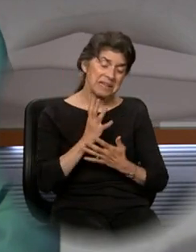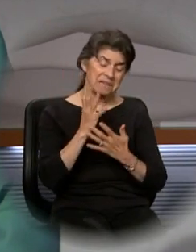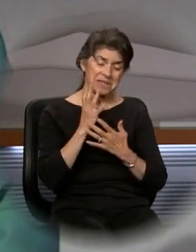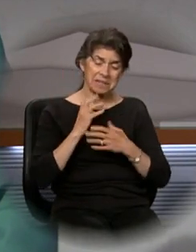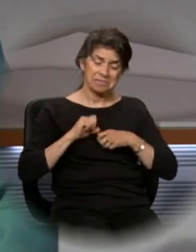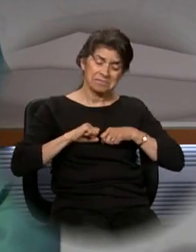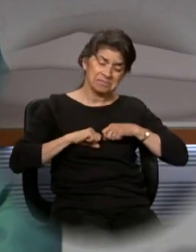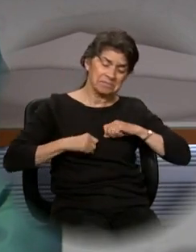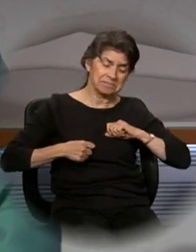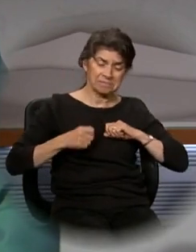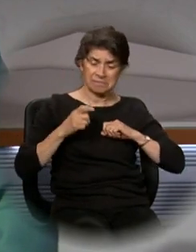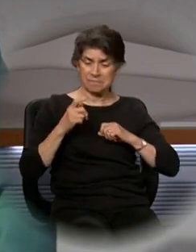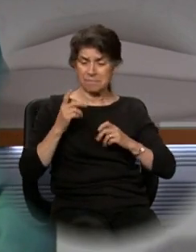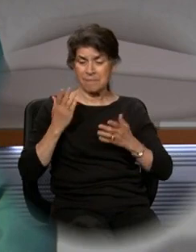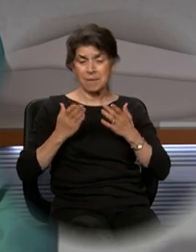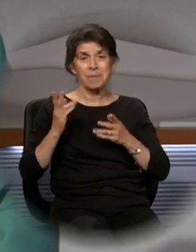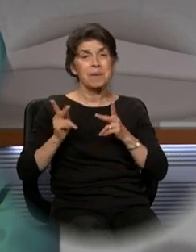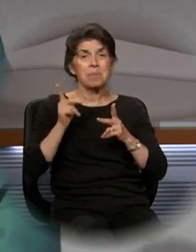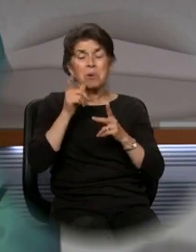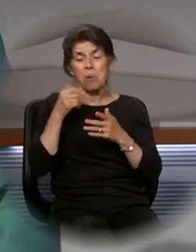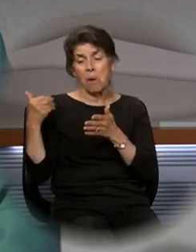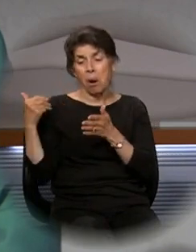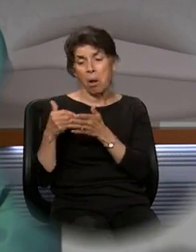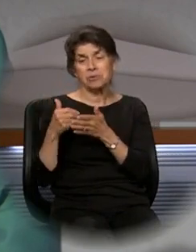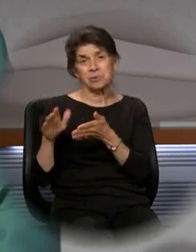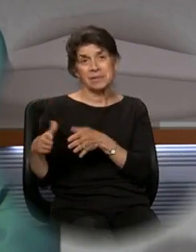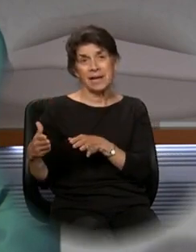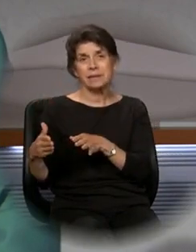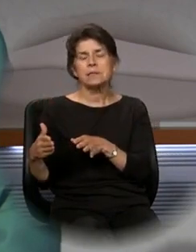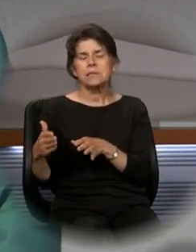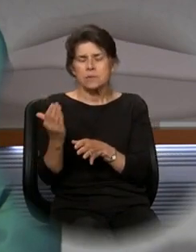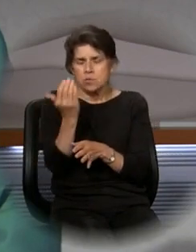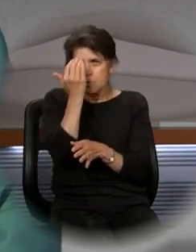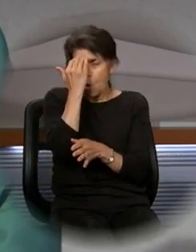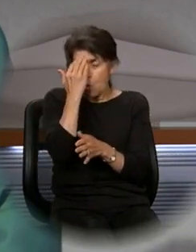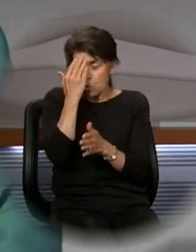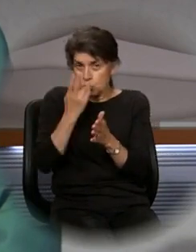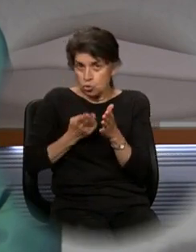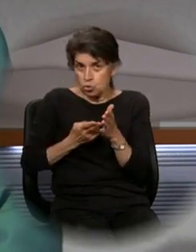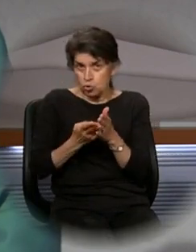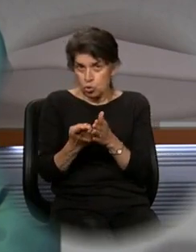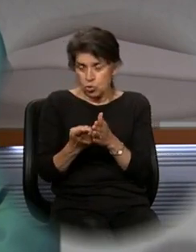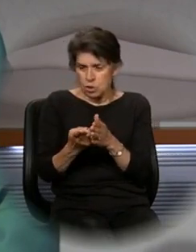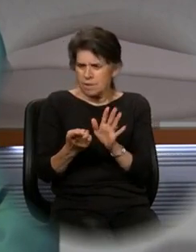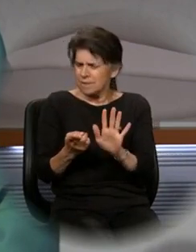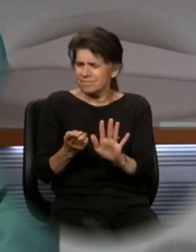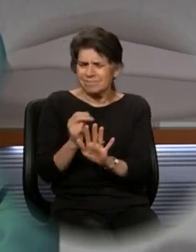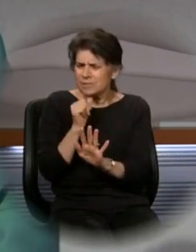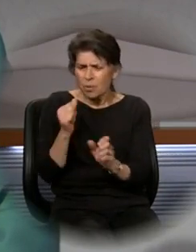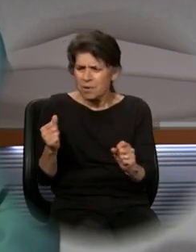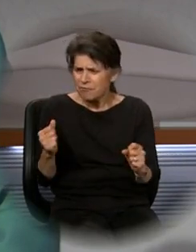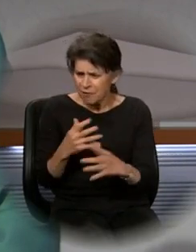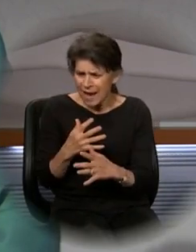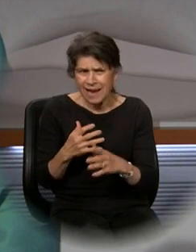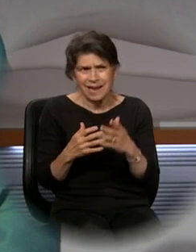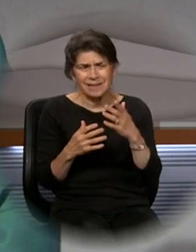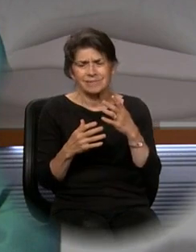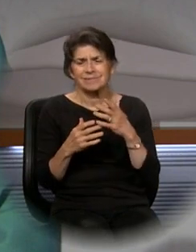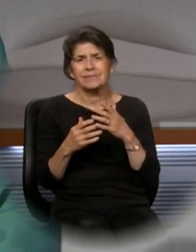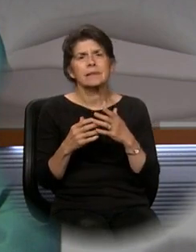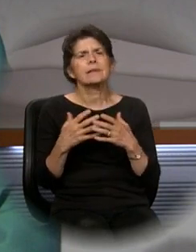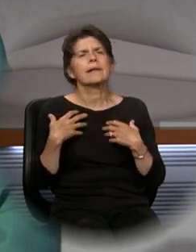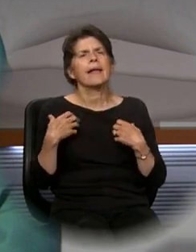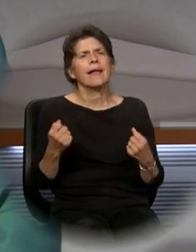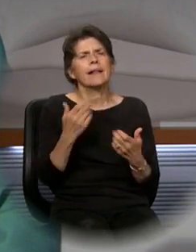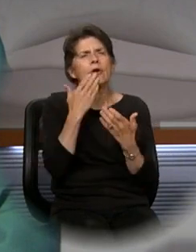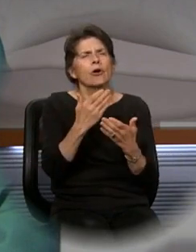are being close to death, is to bring that truth and that presence of don't be afraid. And it's that healing